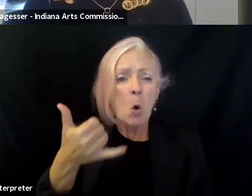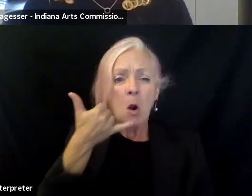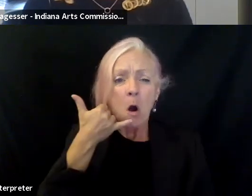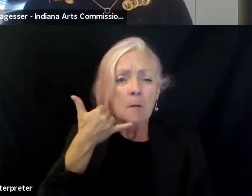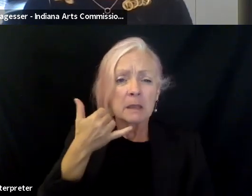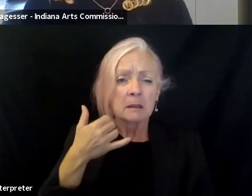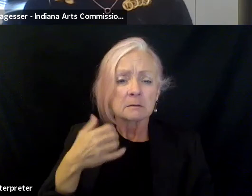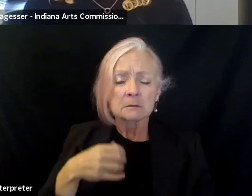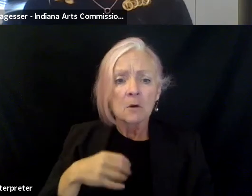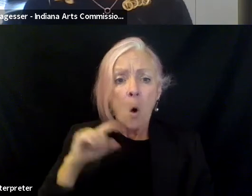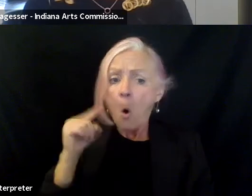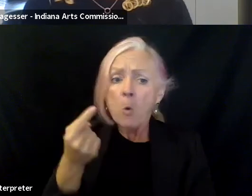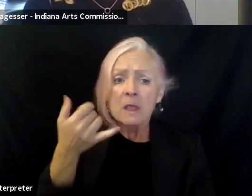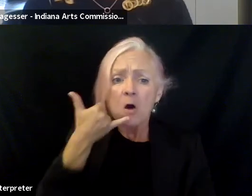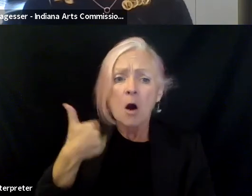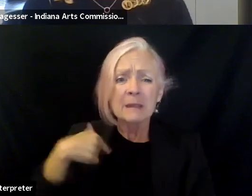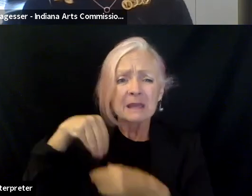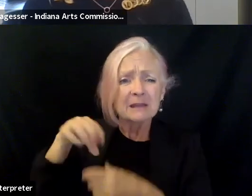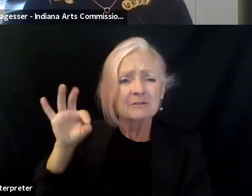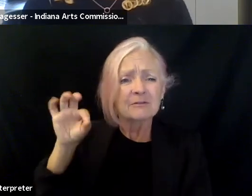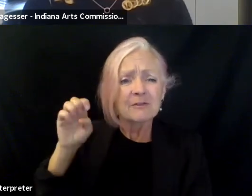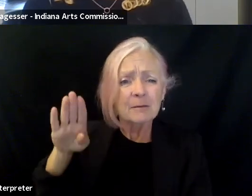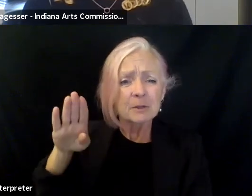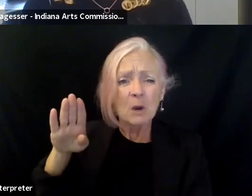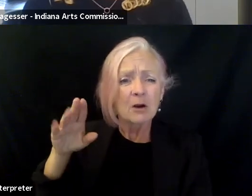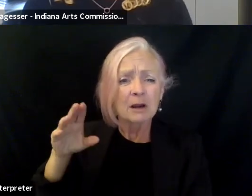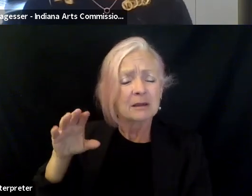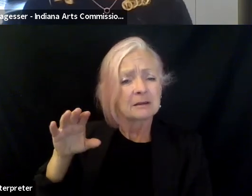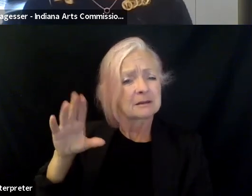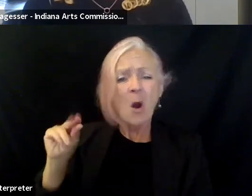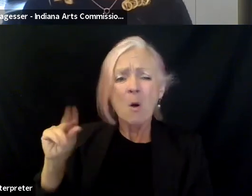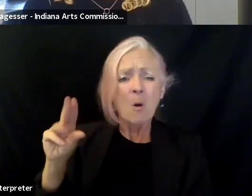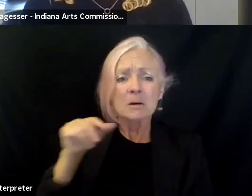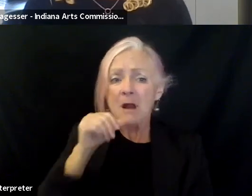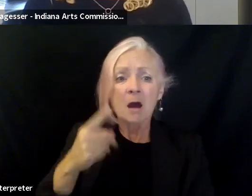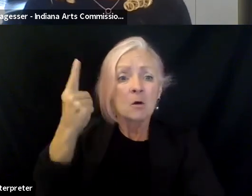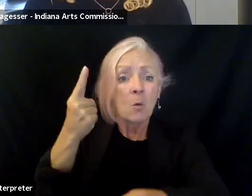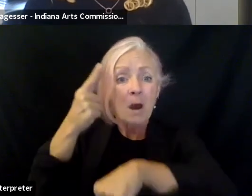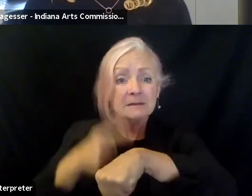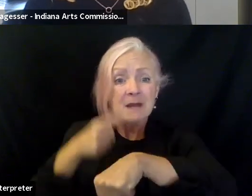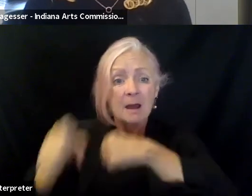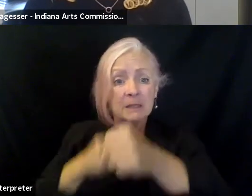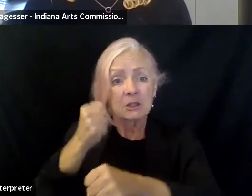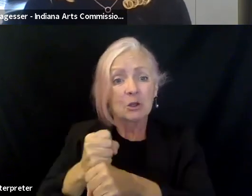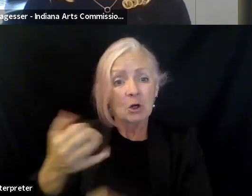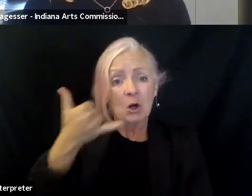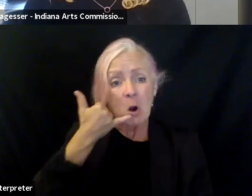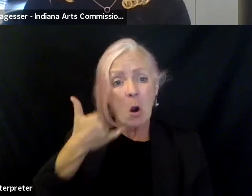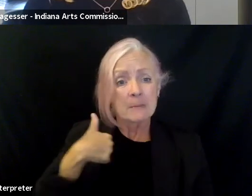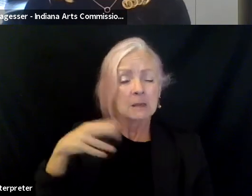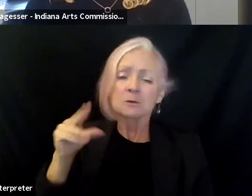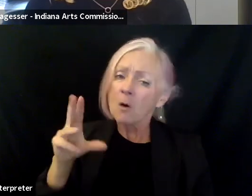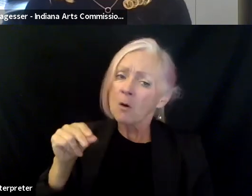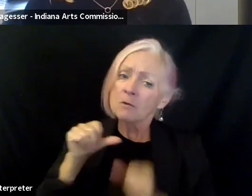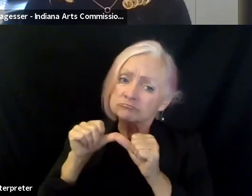And it, and that's important to be mindful of. It's not just this one time of your thing. It's relationships